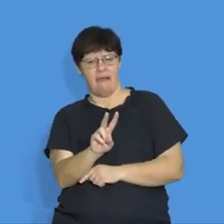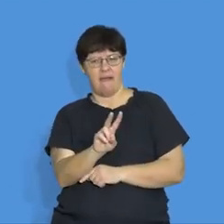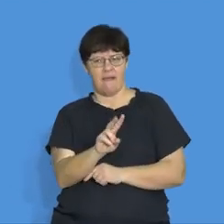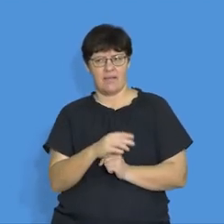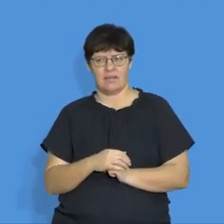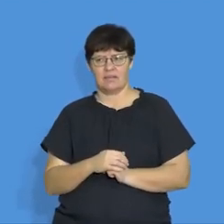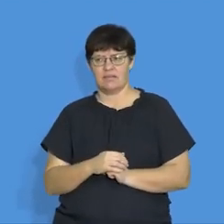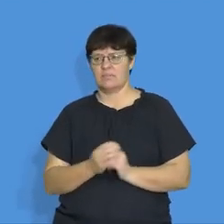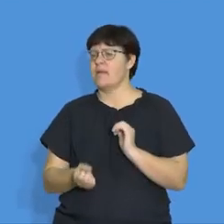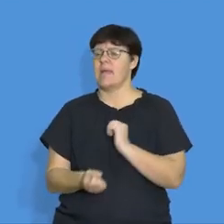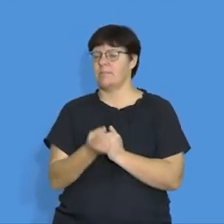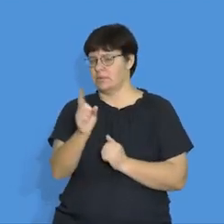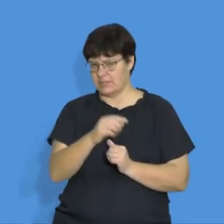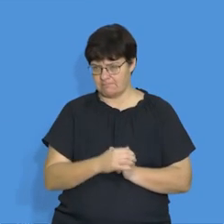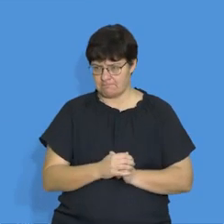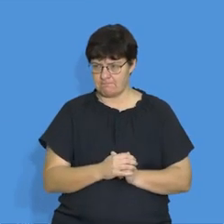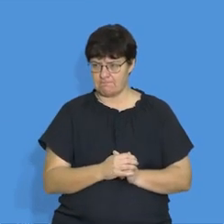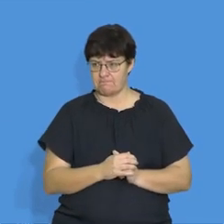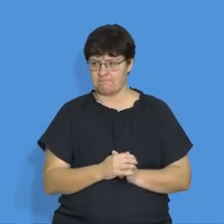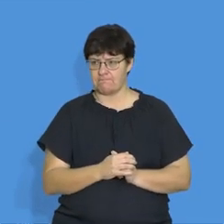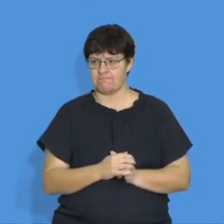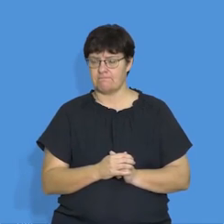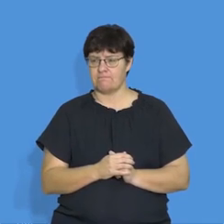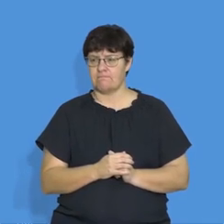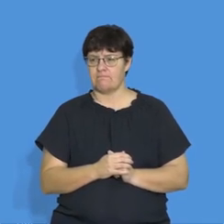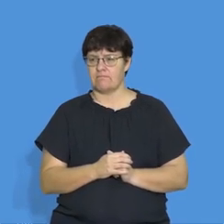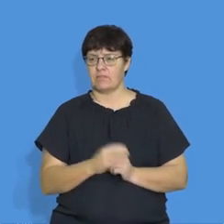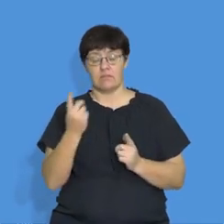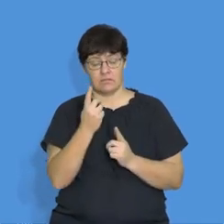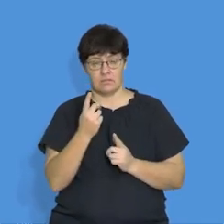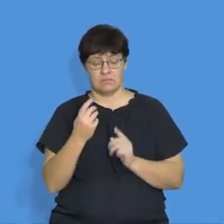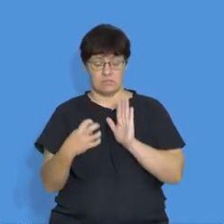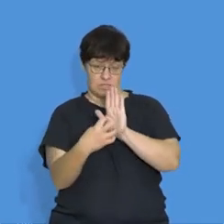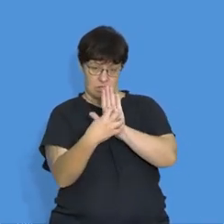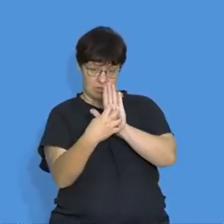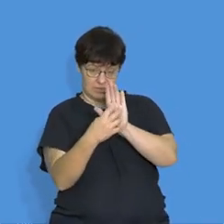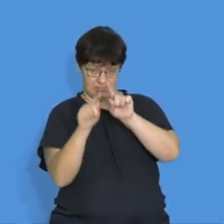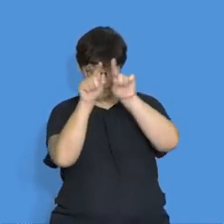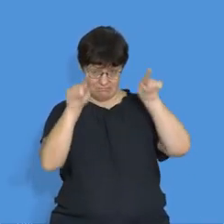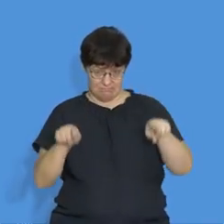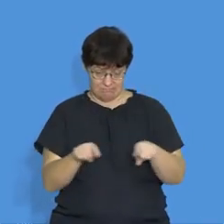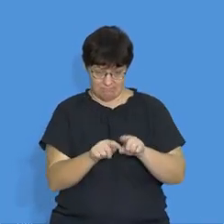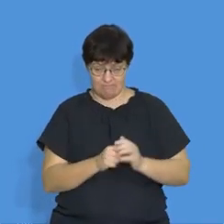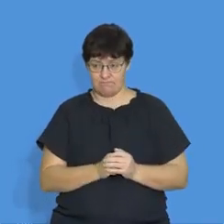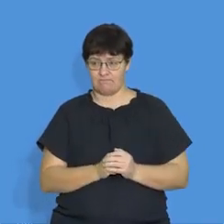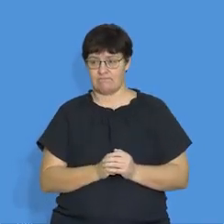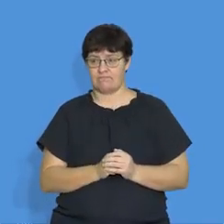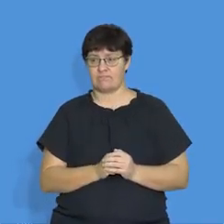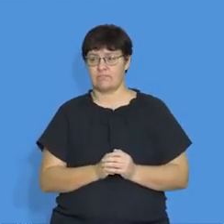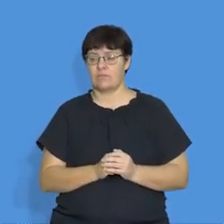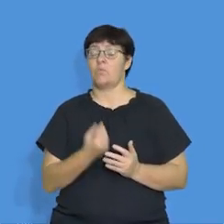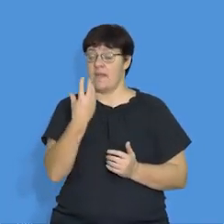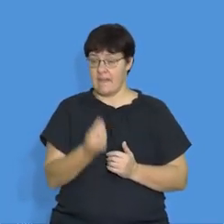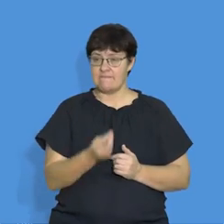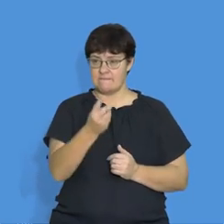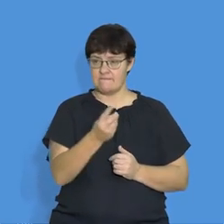is happening, okay? Right. So here is our circuit, right? So in this circuit, we've got